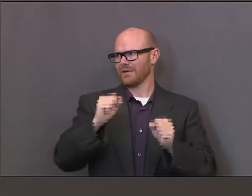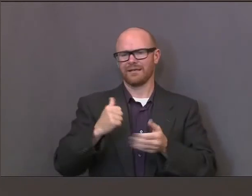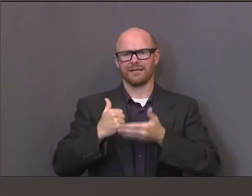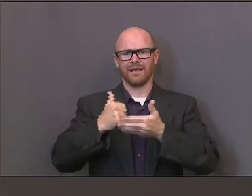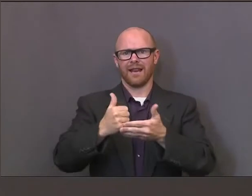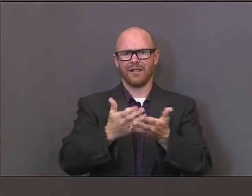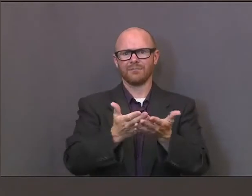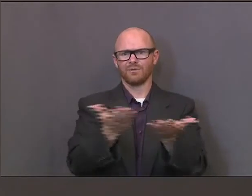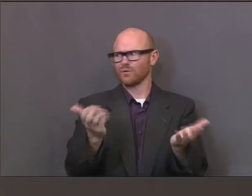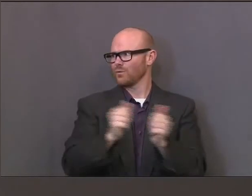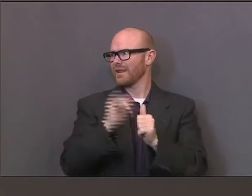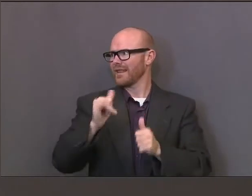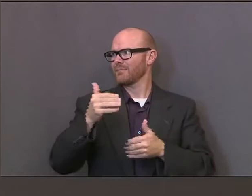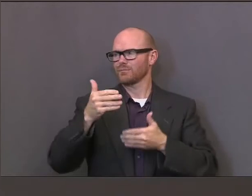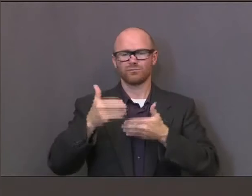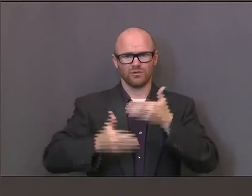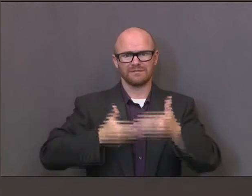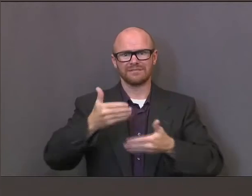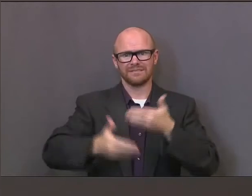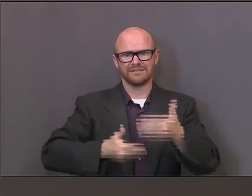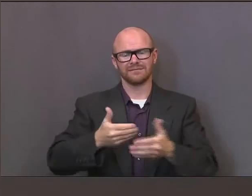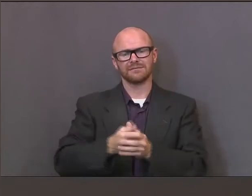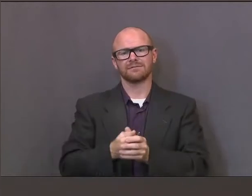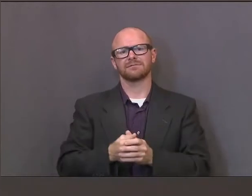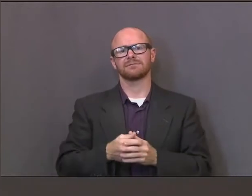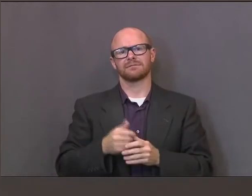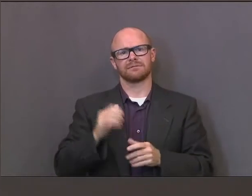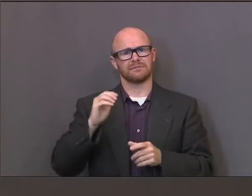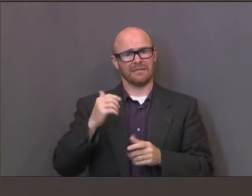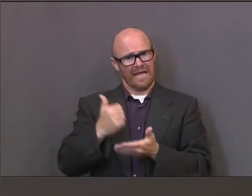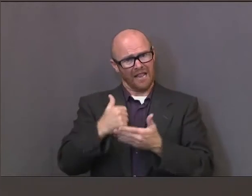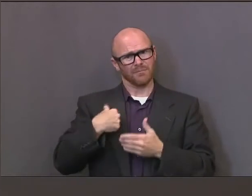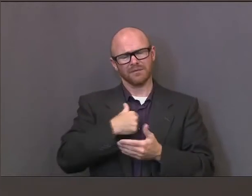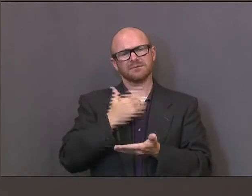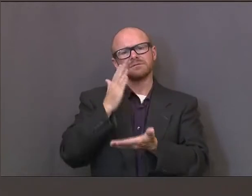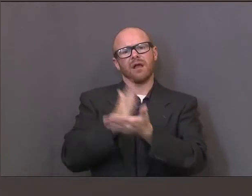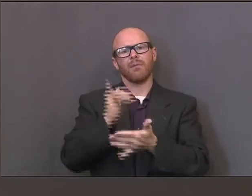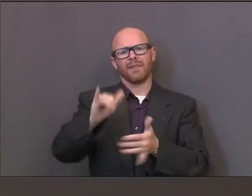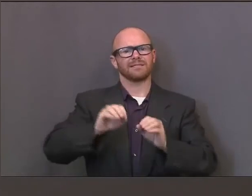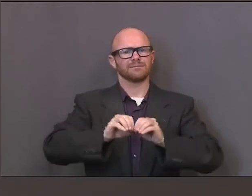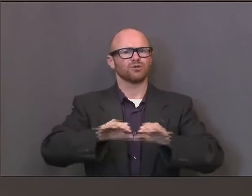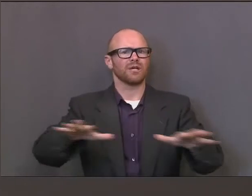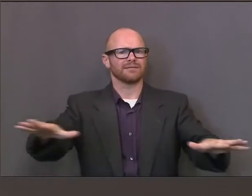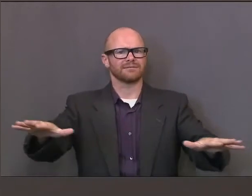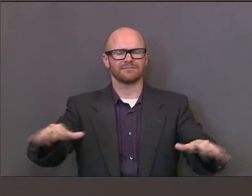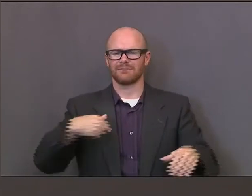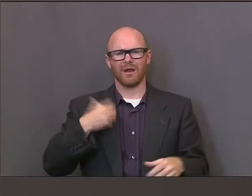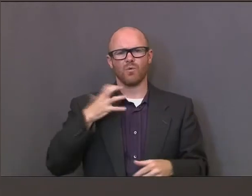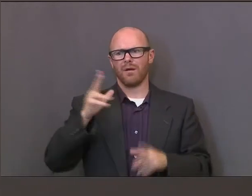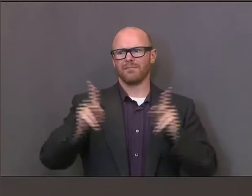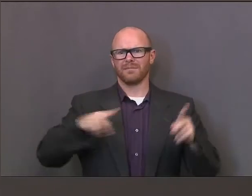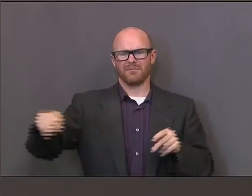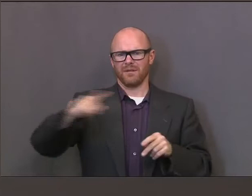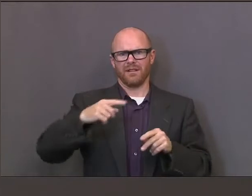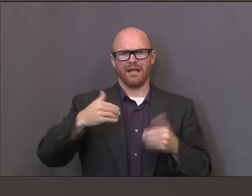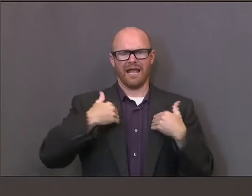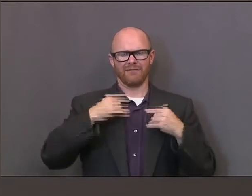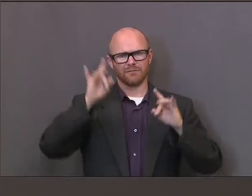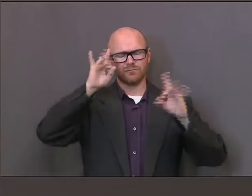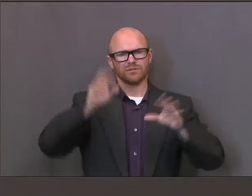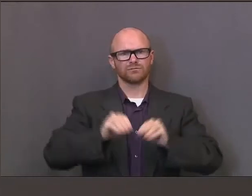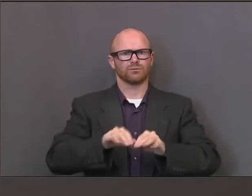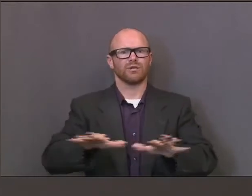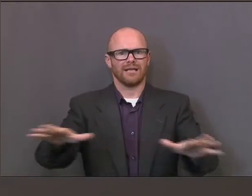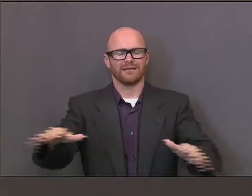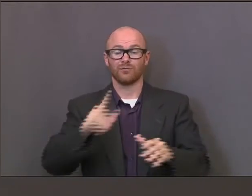through that process, and let us help you not spread it to other people who would become innocent victims of that coronavirus. So it really